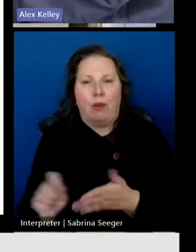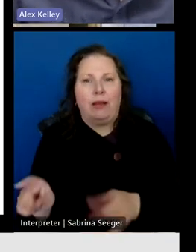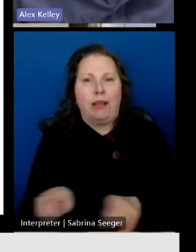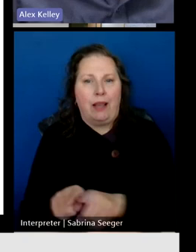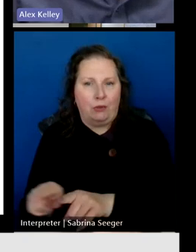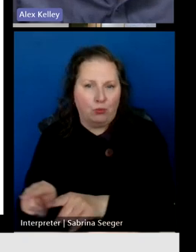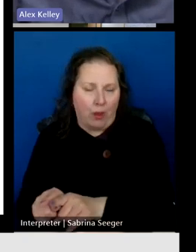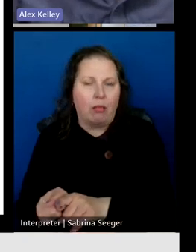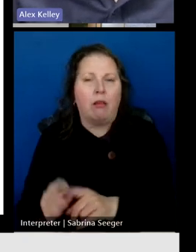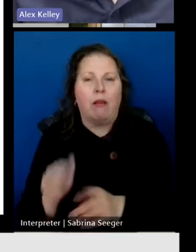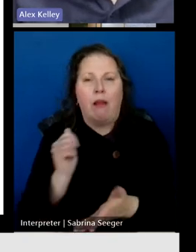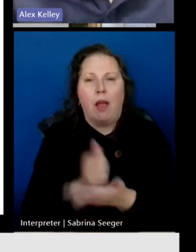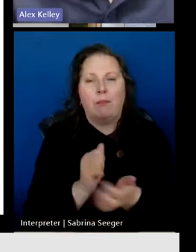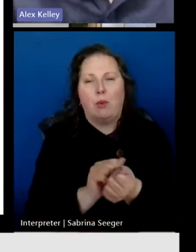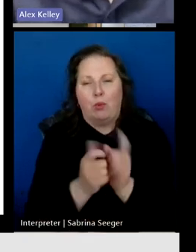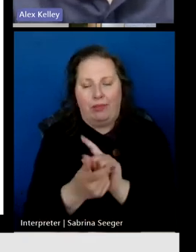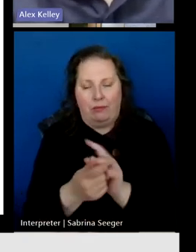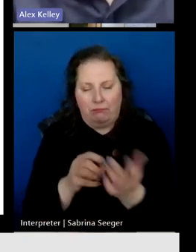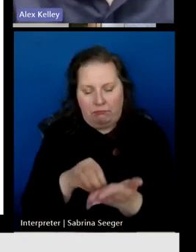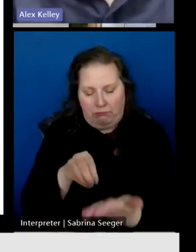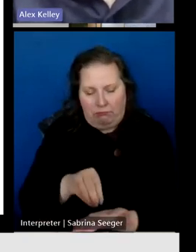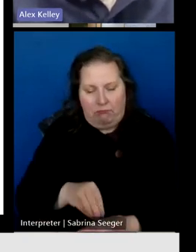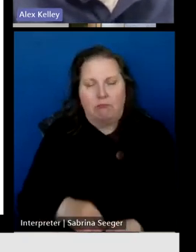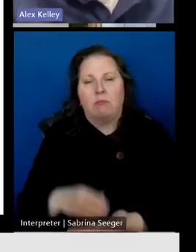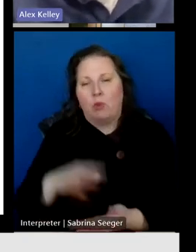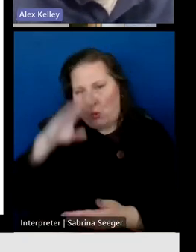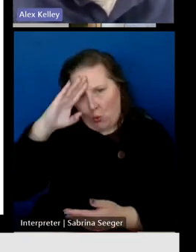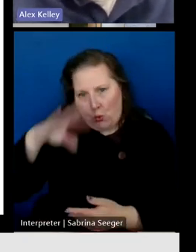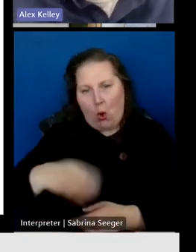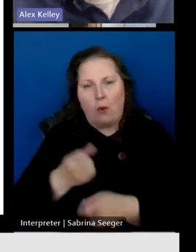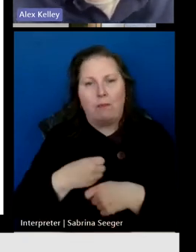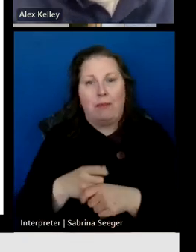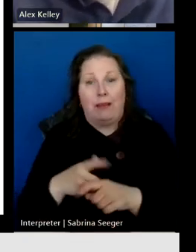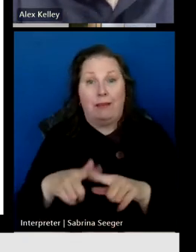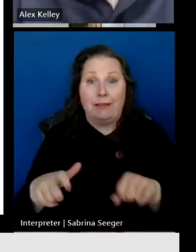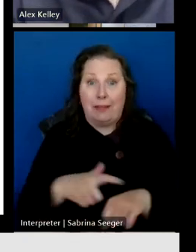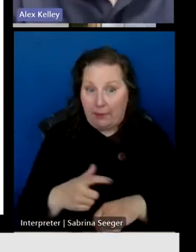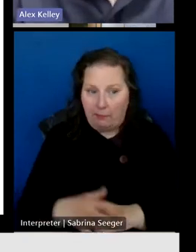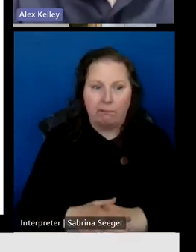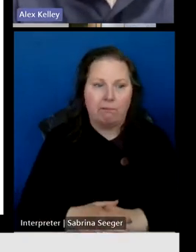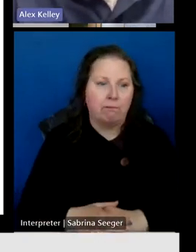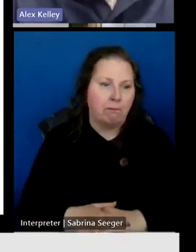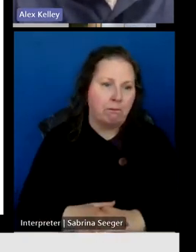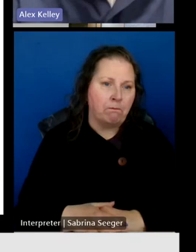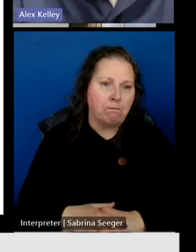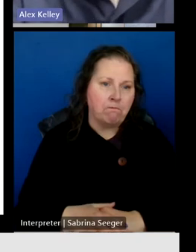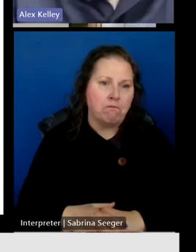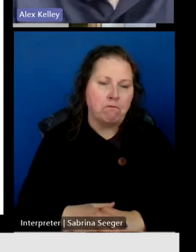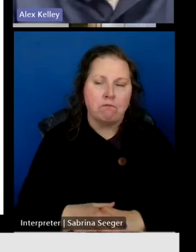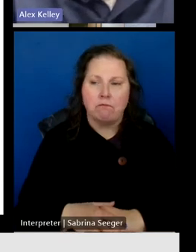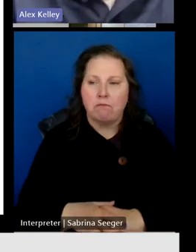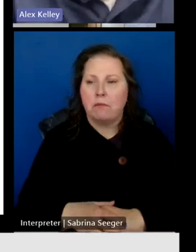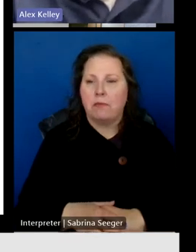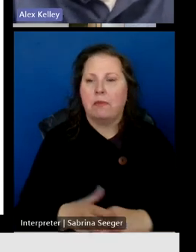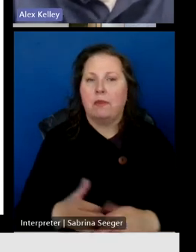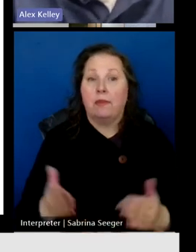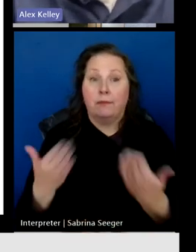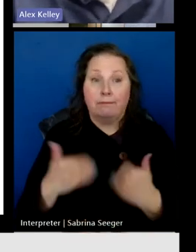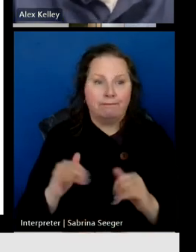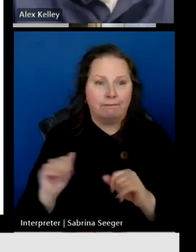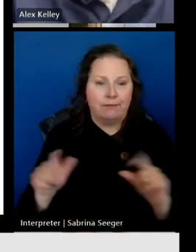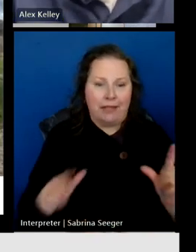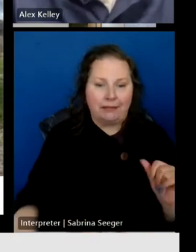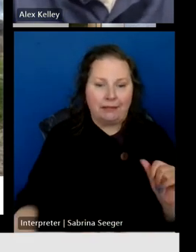that will help us with the transcript that we're producing at the same time. Harley, you can go to the next slide.